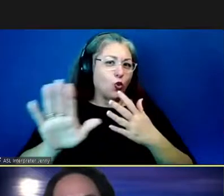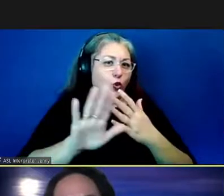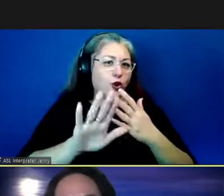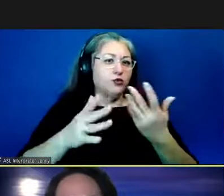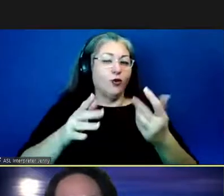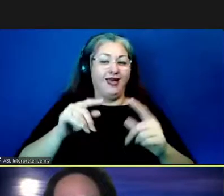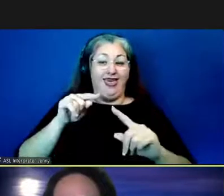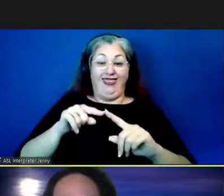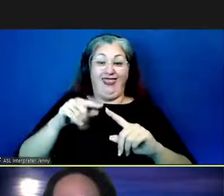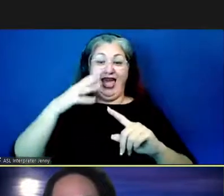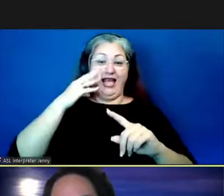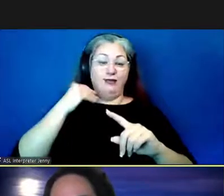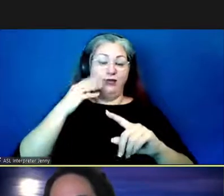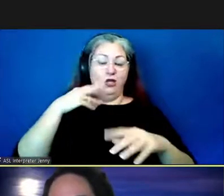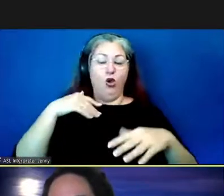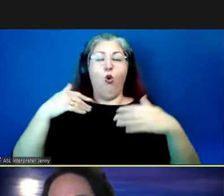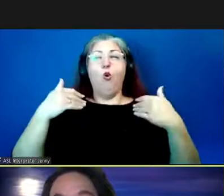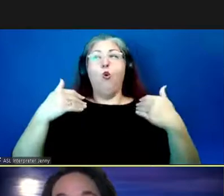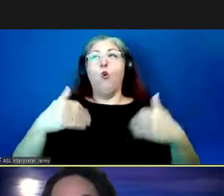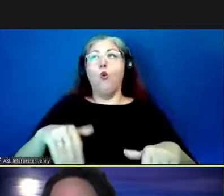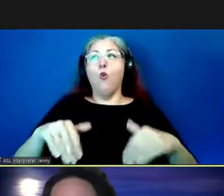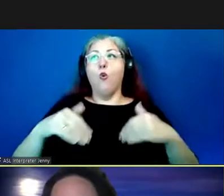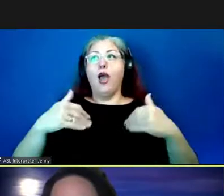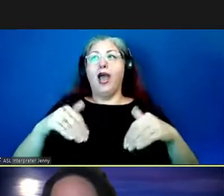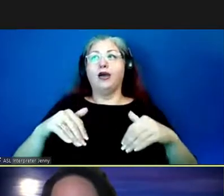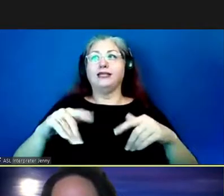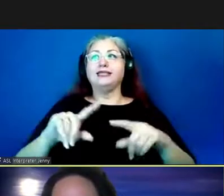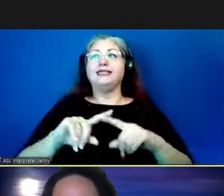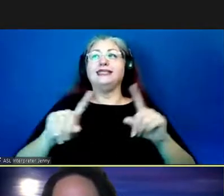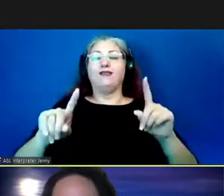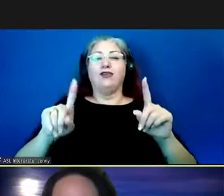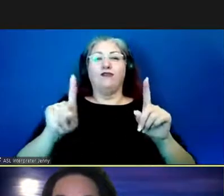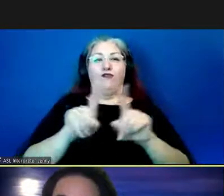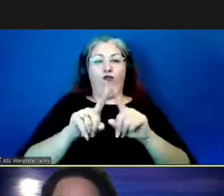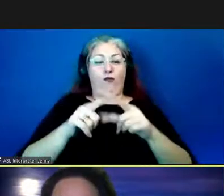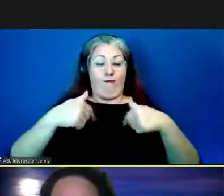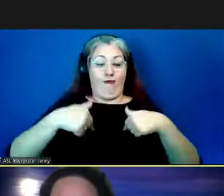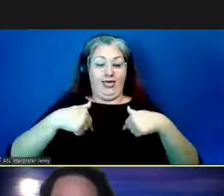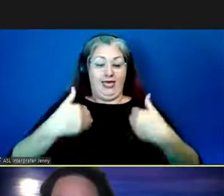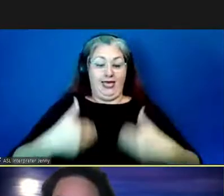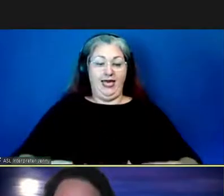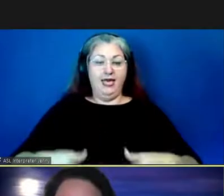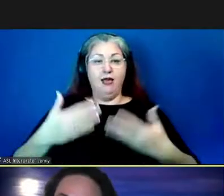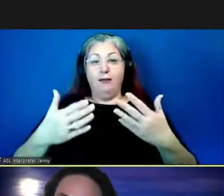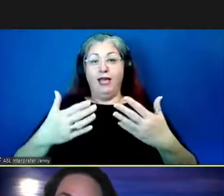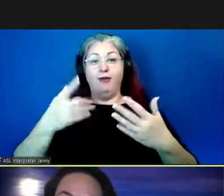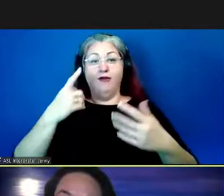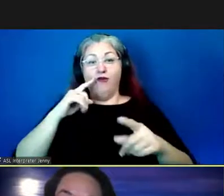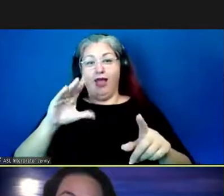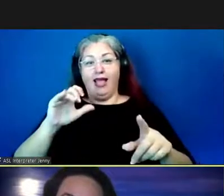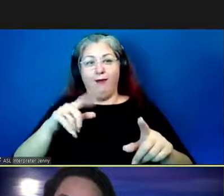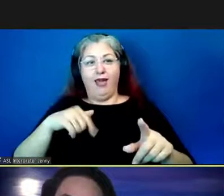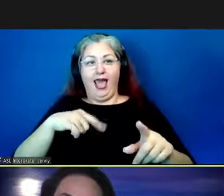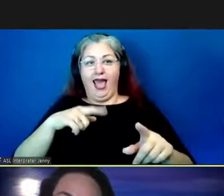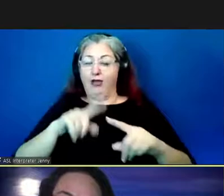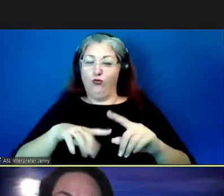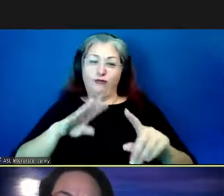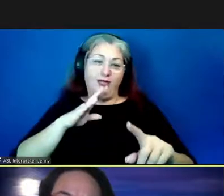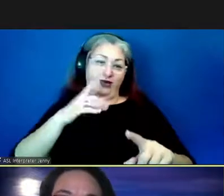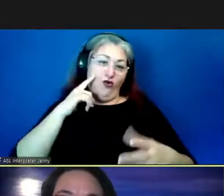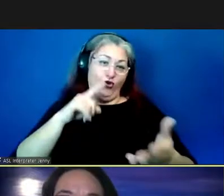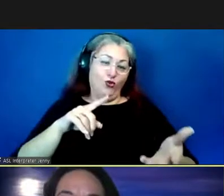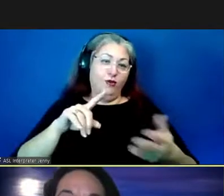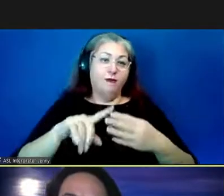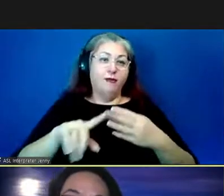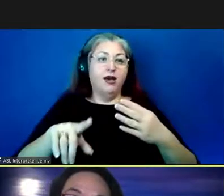experience was really it's different for a person like me and maybe for caleb i can't ask i can't speak for him